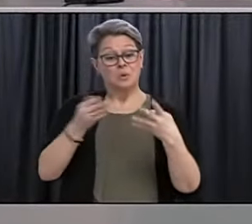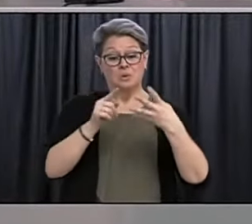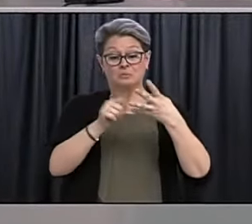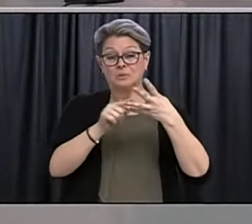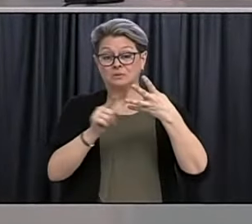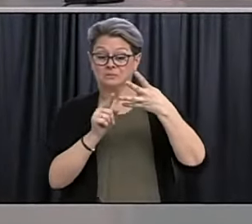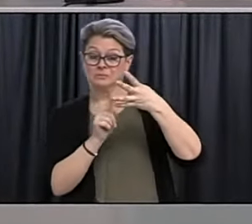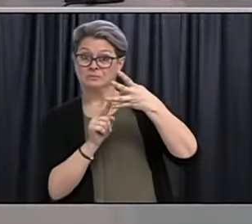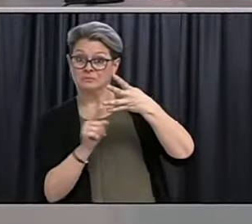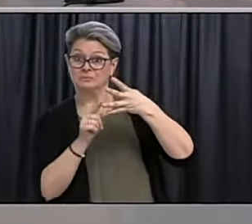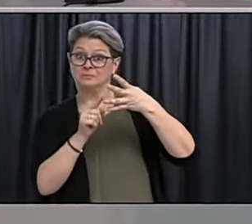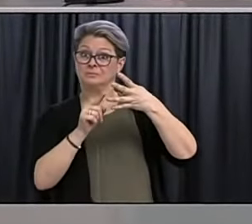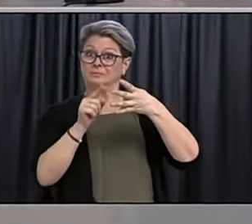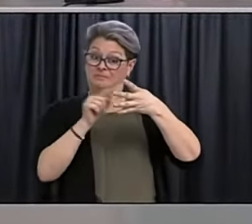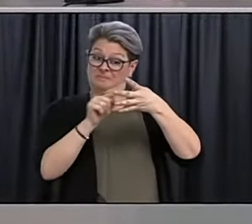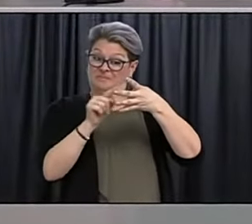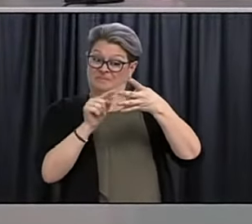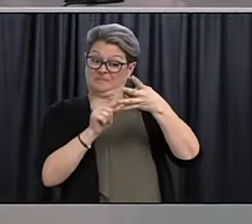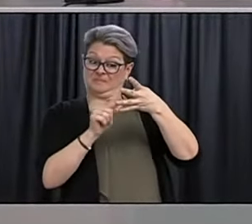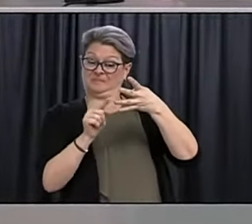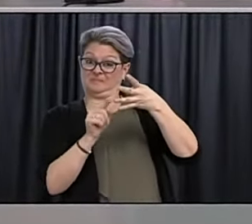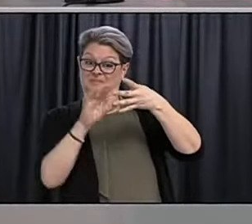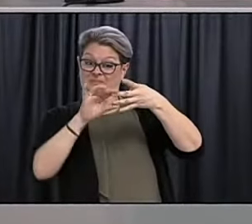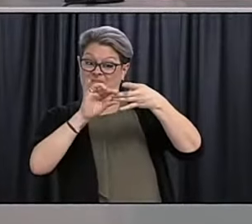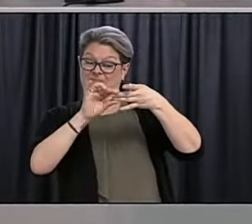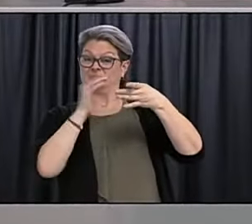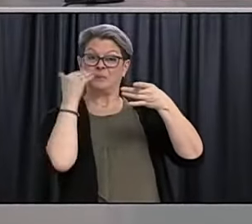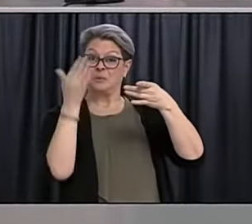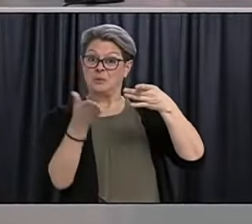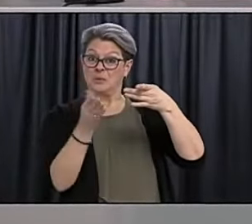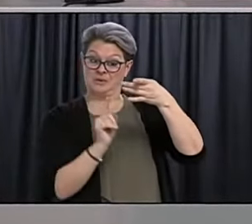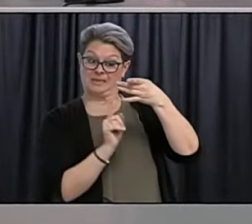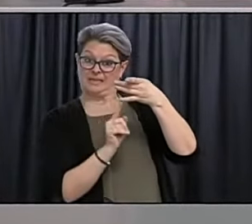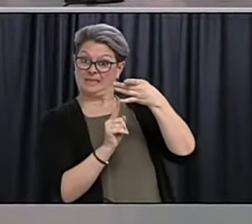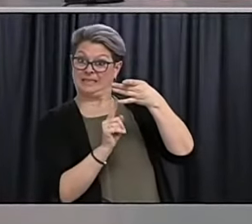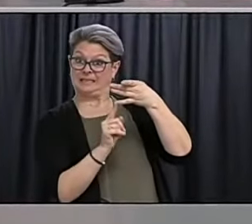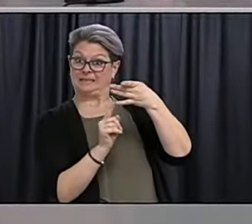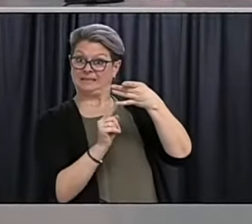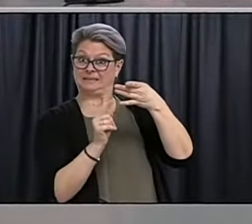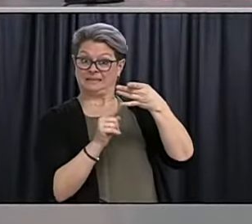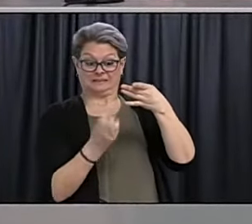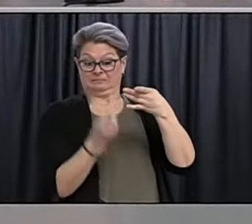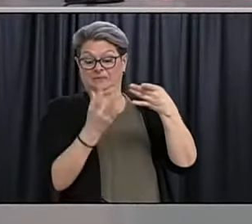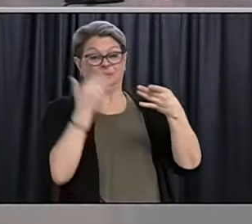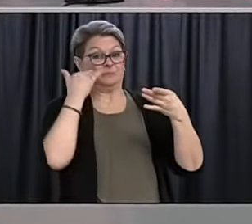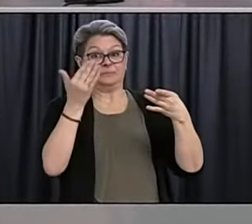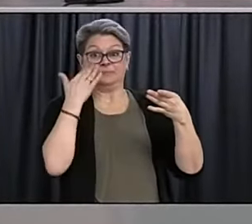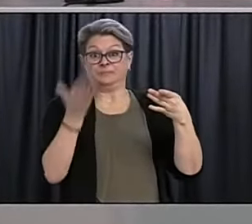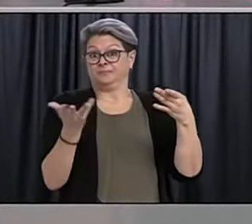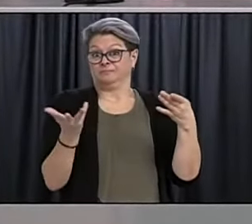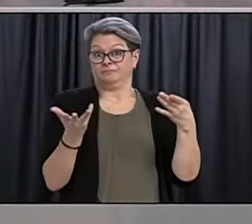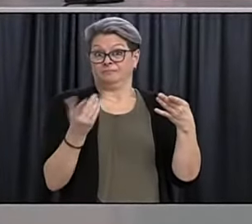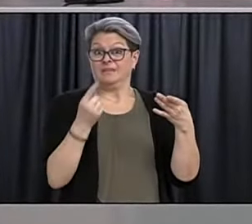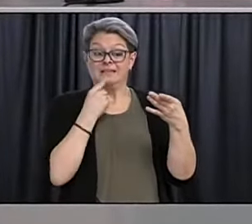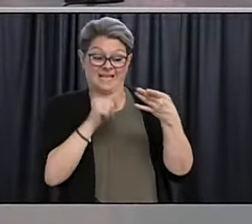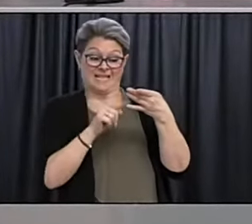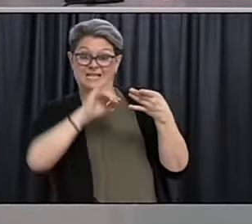about AstraZeneca. J&J, Canadian press announced today it was going to be available in September.